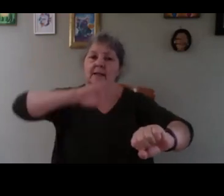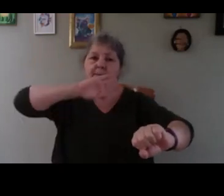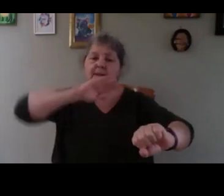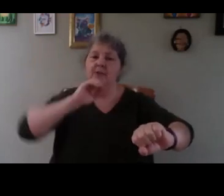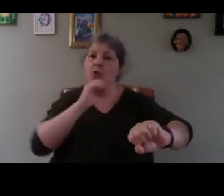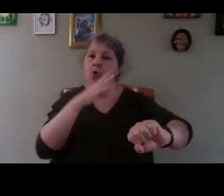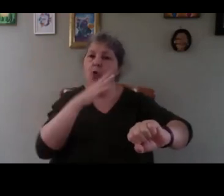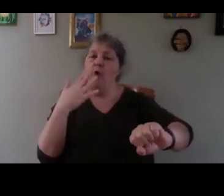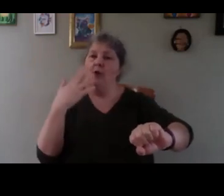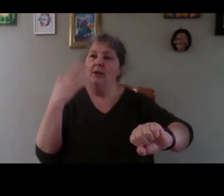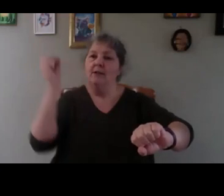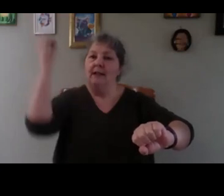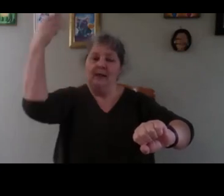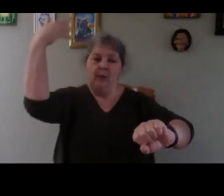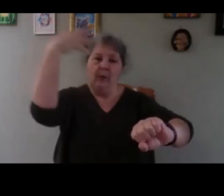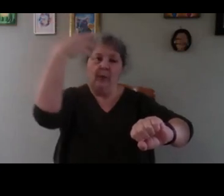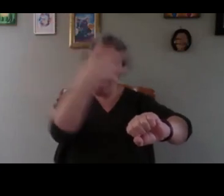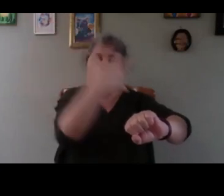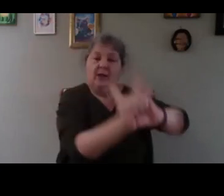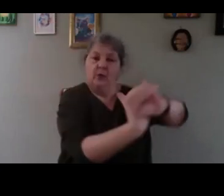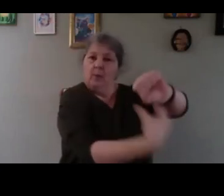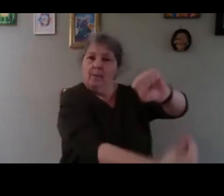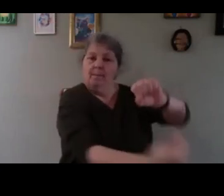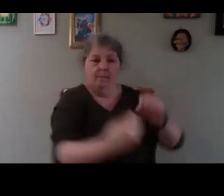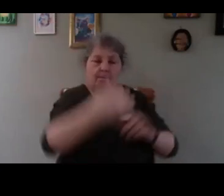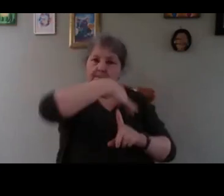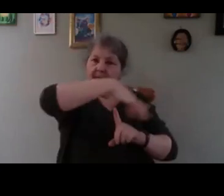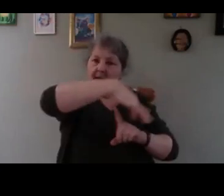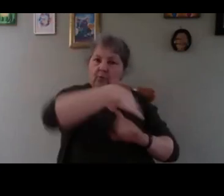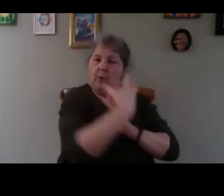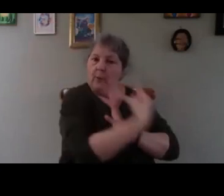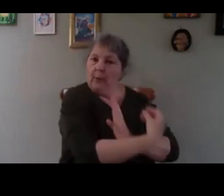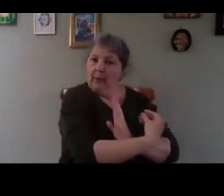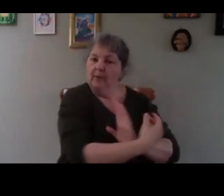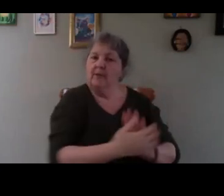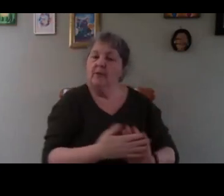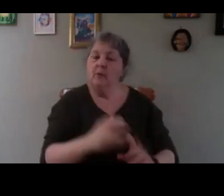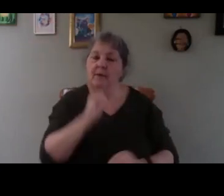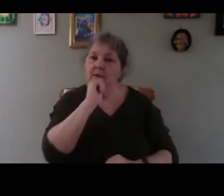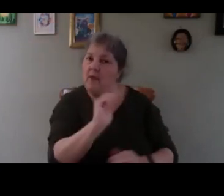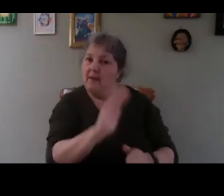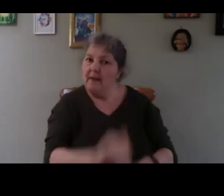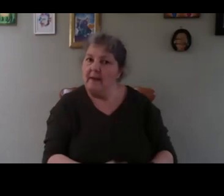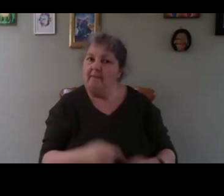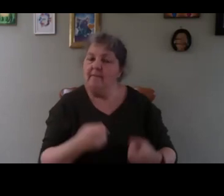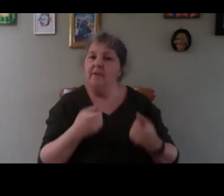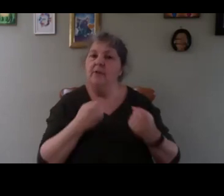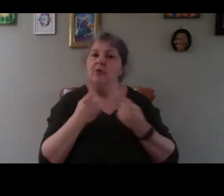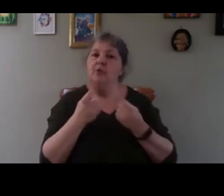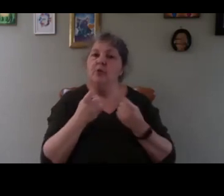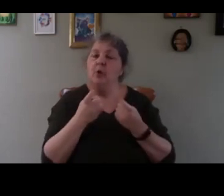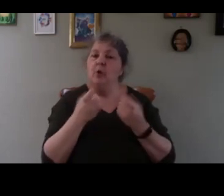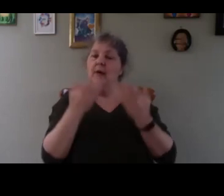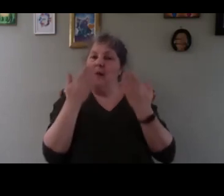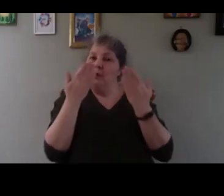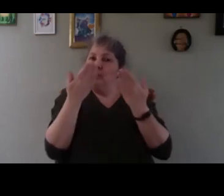goes into the background it's gone lost you have nothing left so instead I reflect the